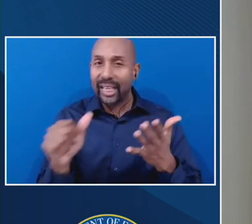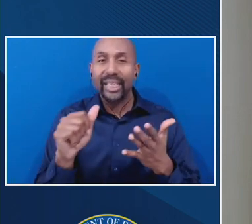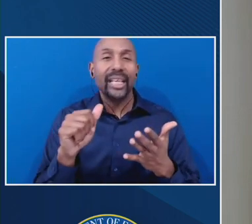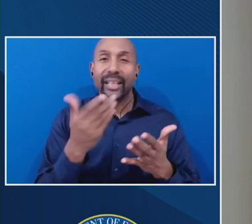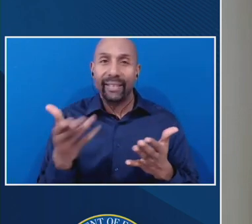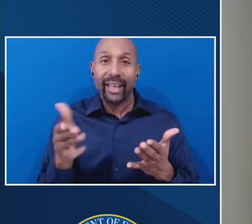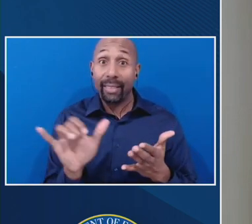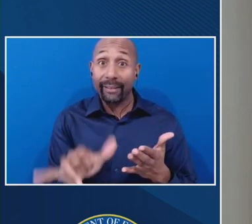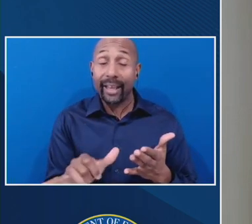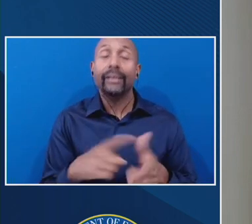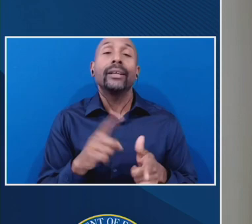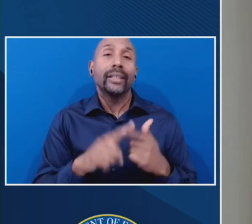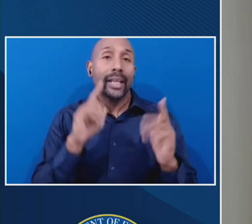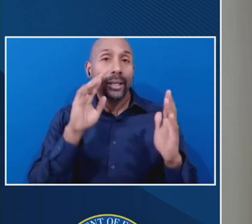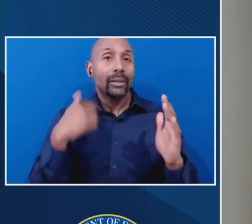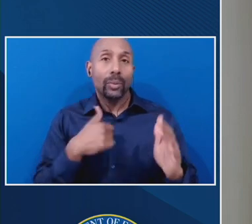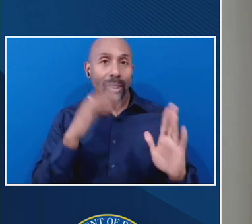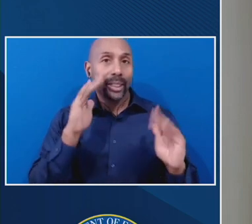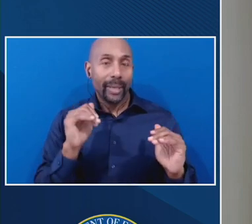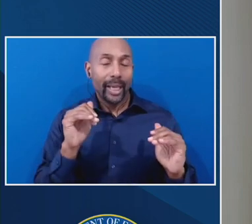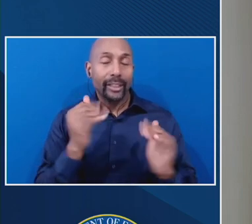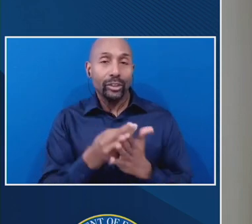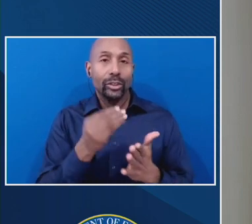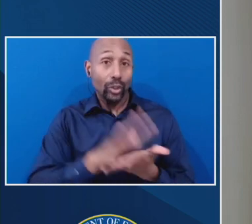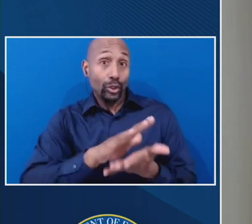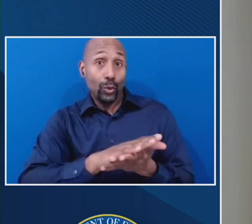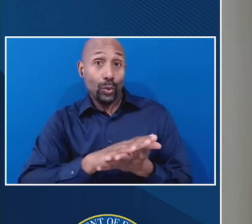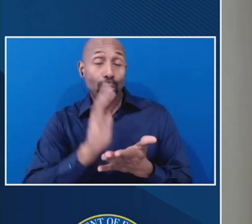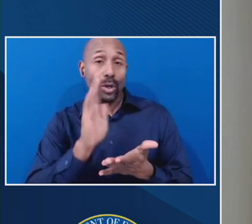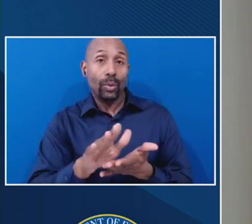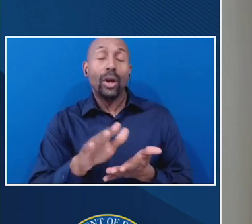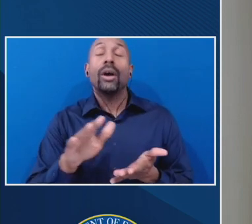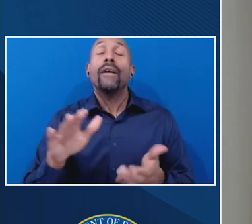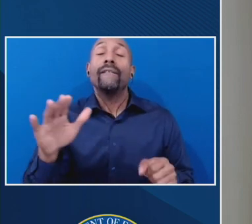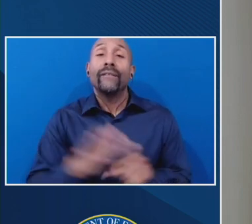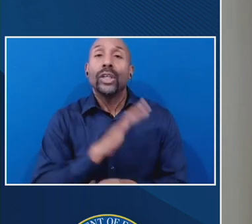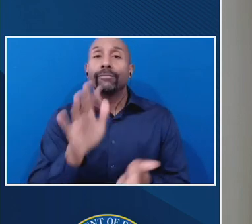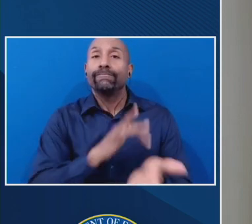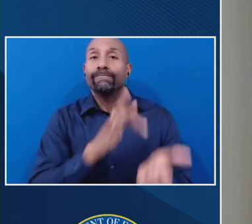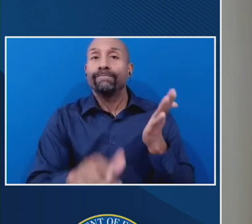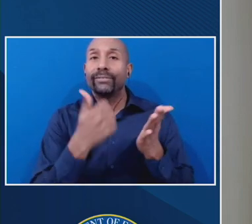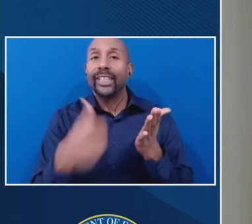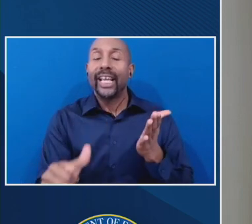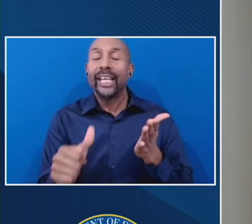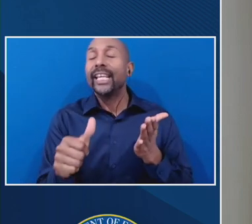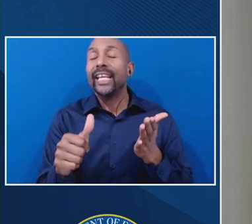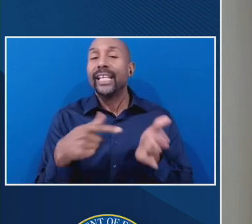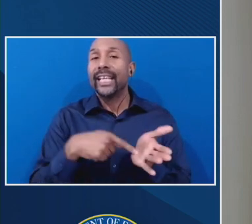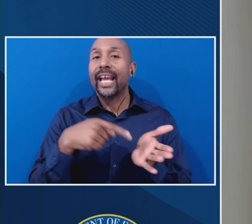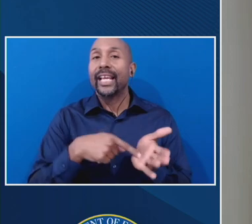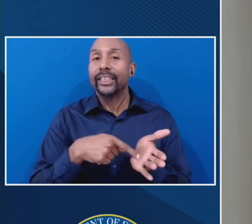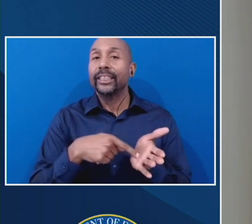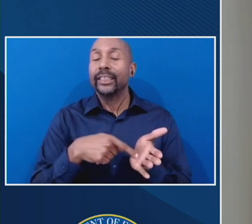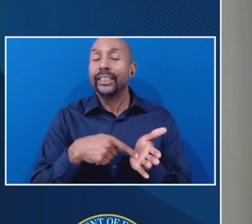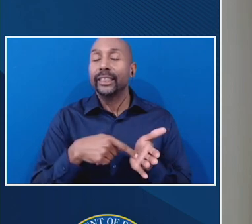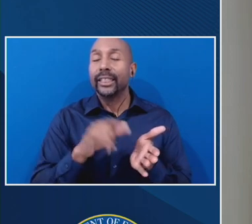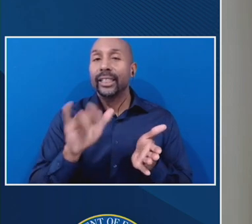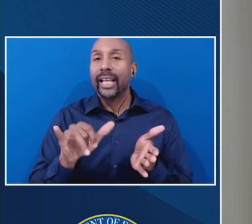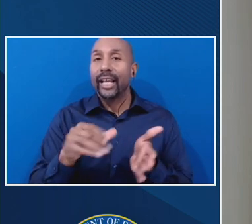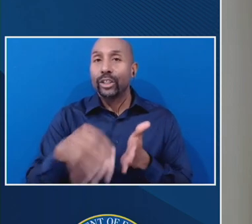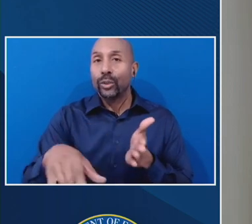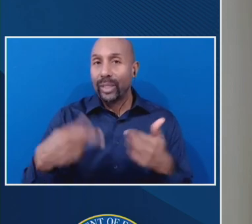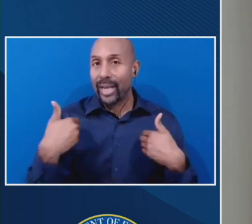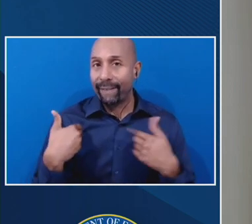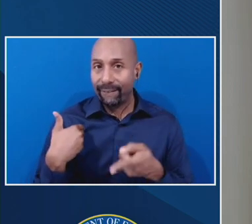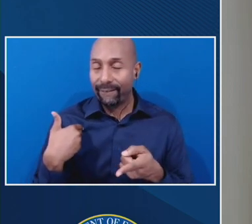the expectation is that, um, the school would fully write off, uh, any, any remaining, uh, debts to, uh, that the student had, um,